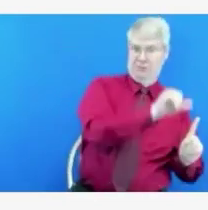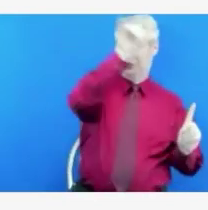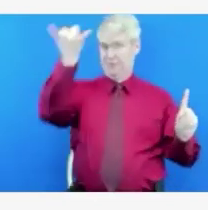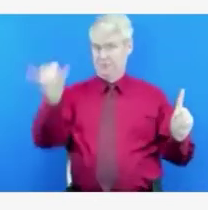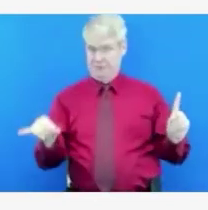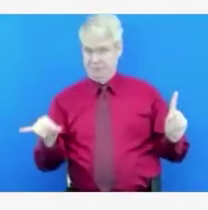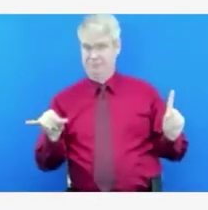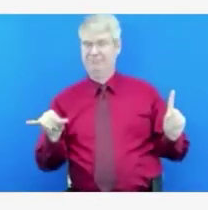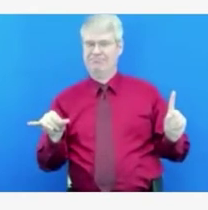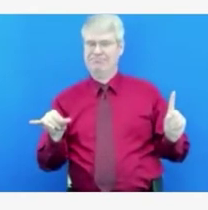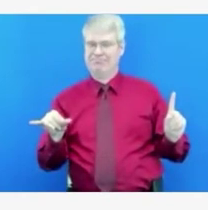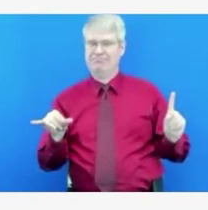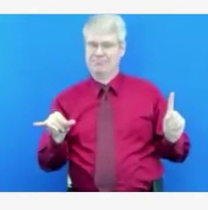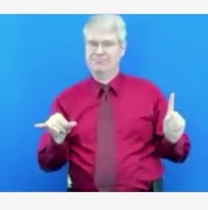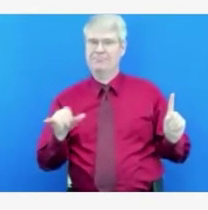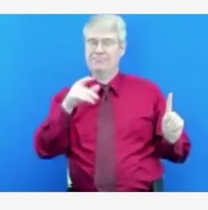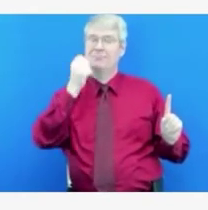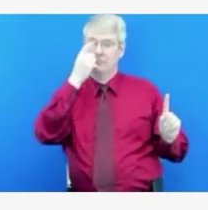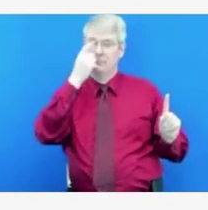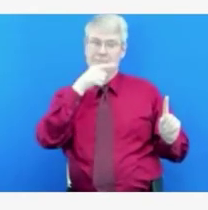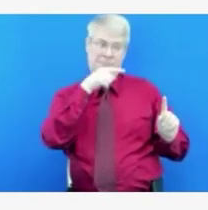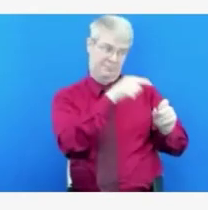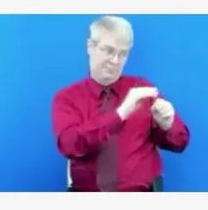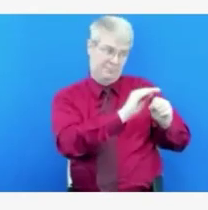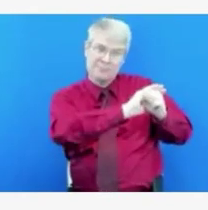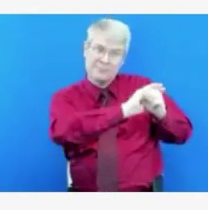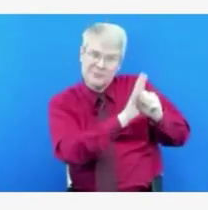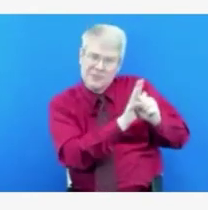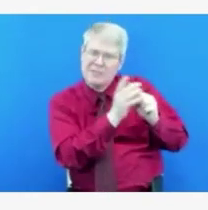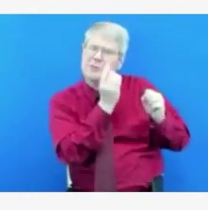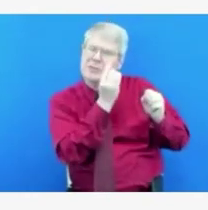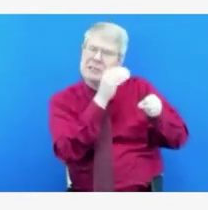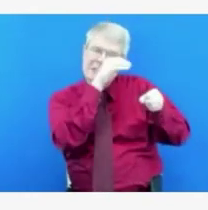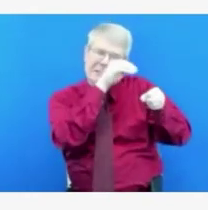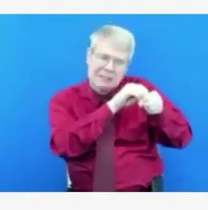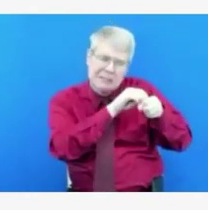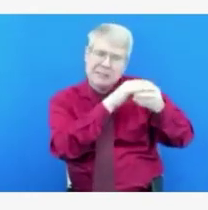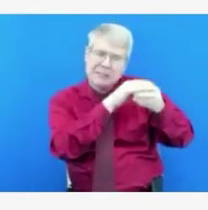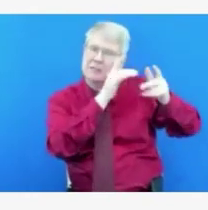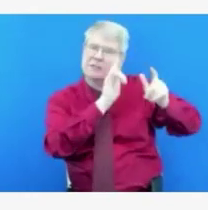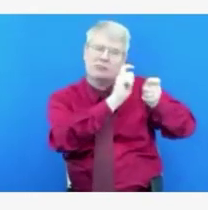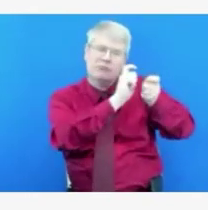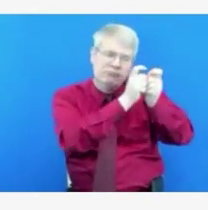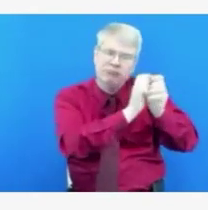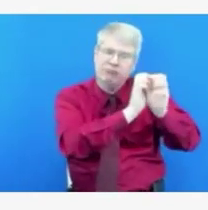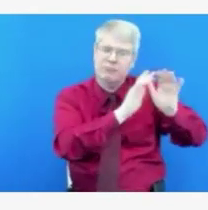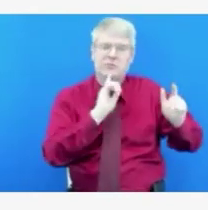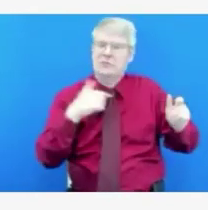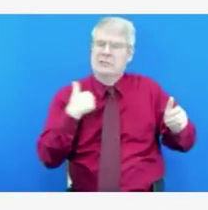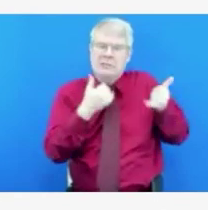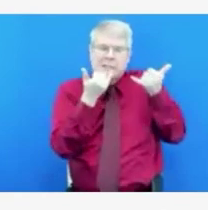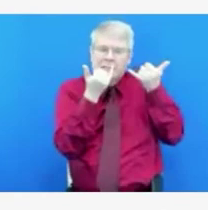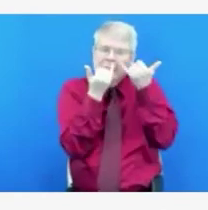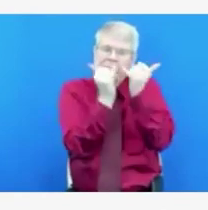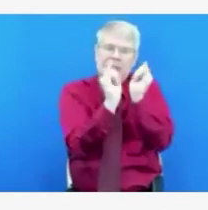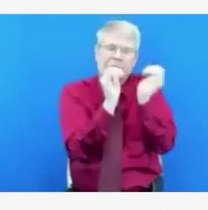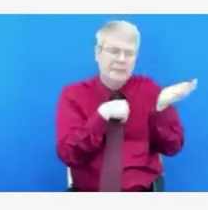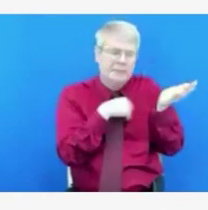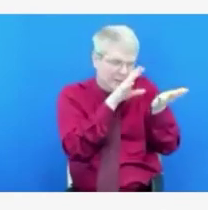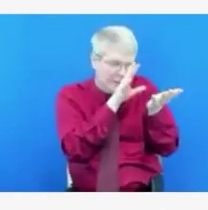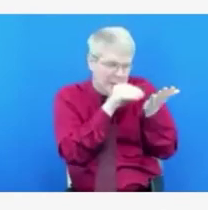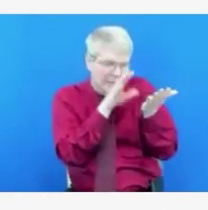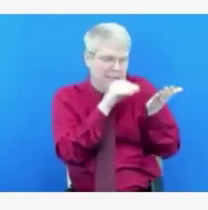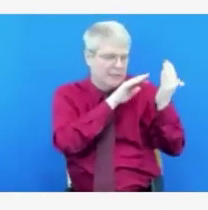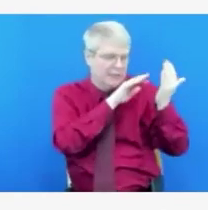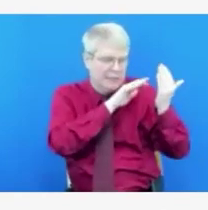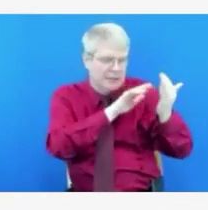But it doesn't appear likely that it's going to go away. It is very likely going to continue to circulate. And we can only hope that over